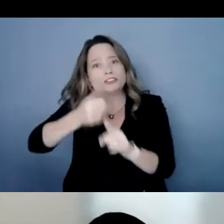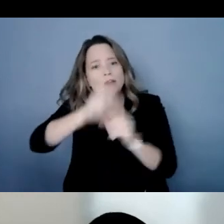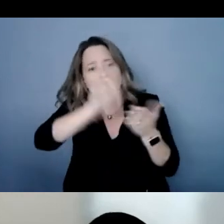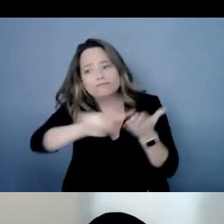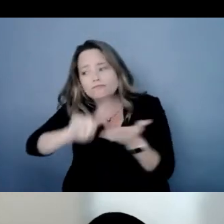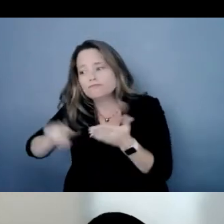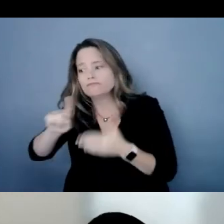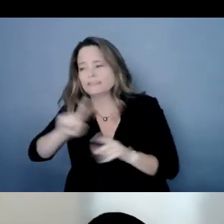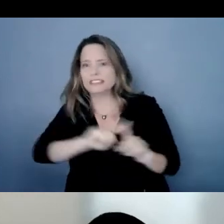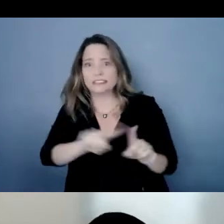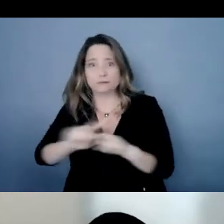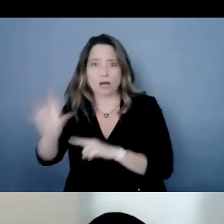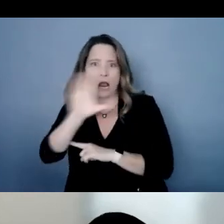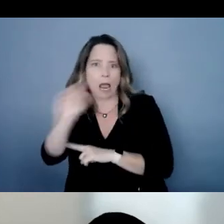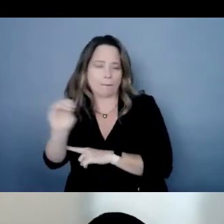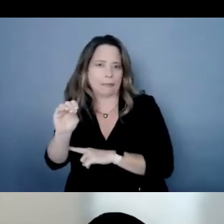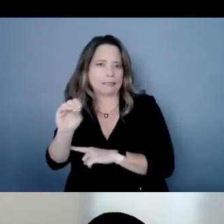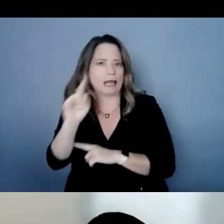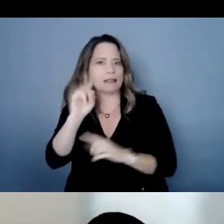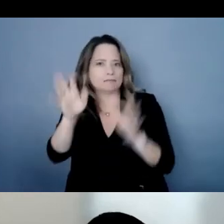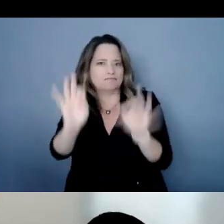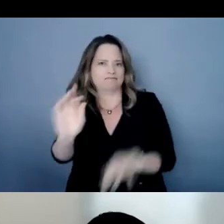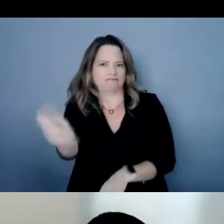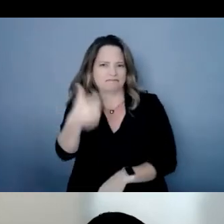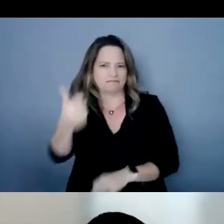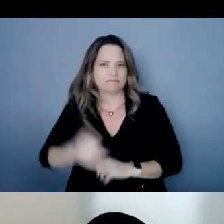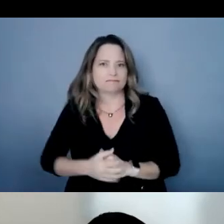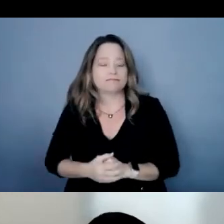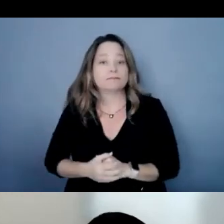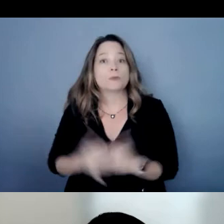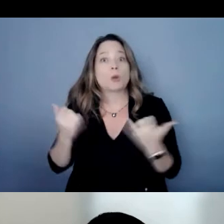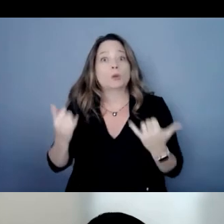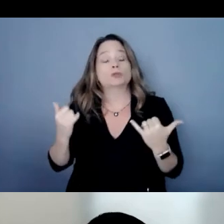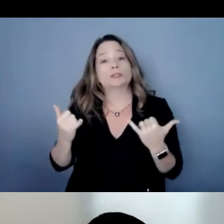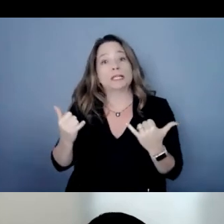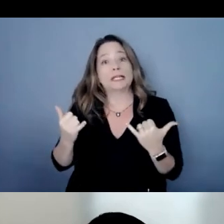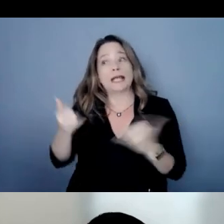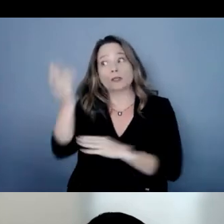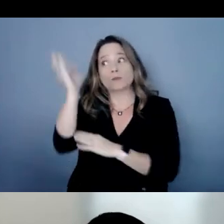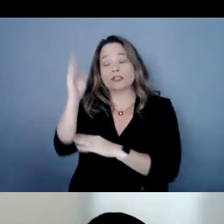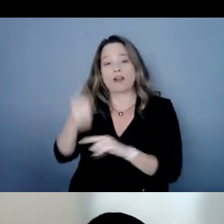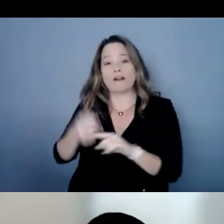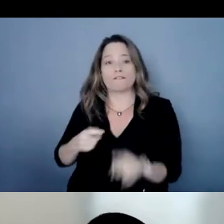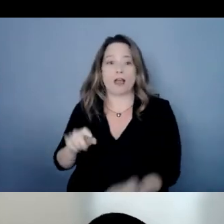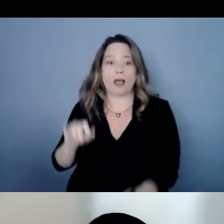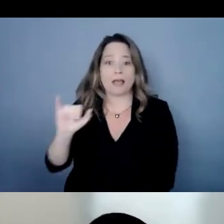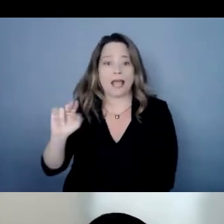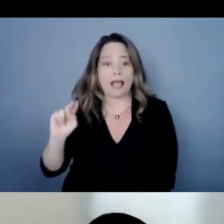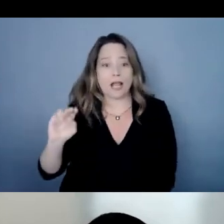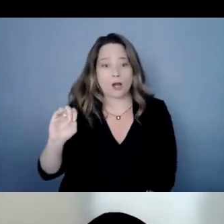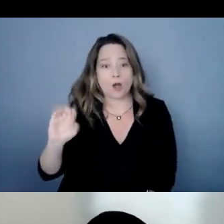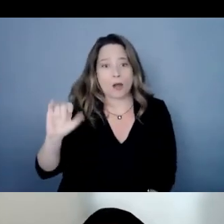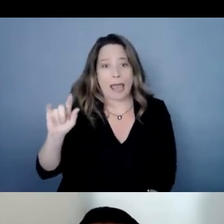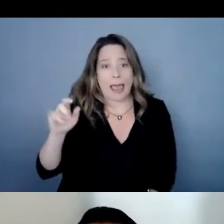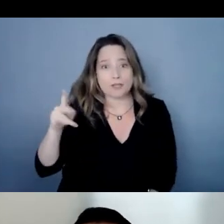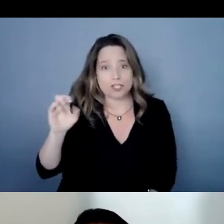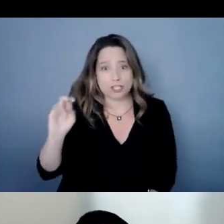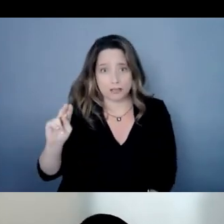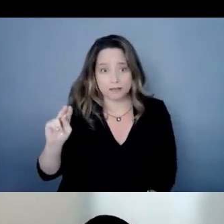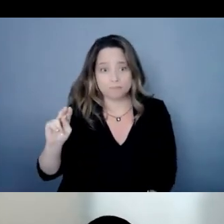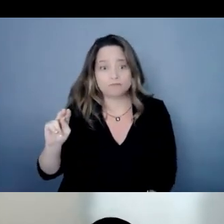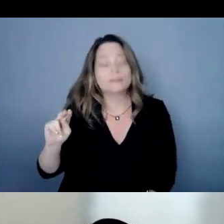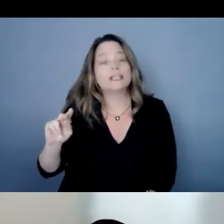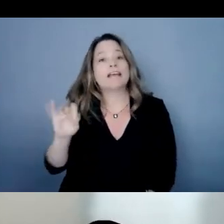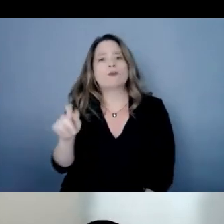our presenters today are from in a caption to that end if you have specific questions about